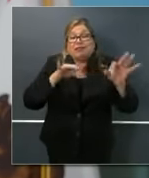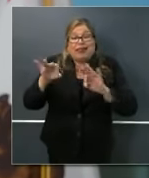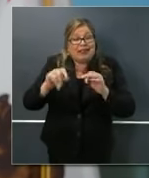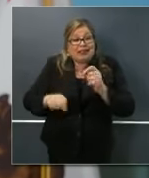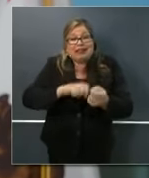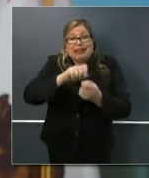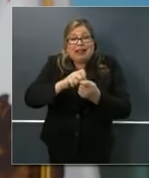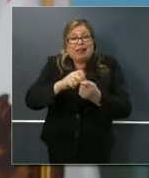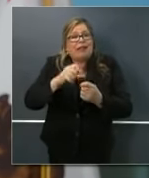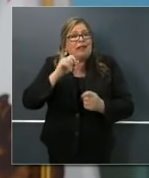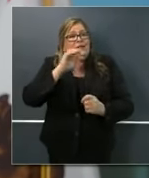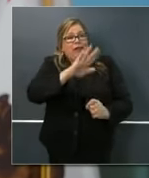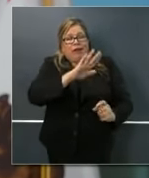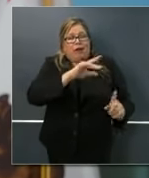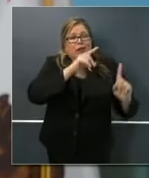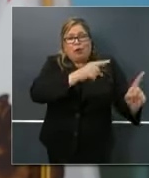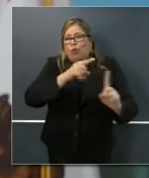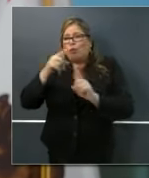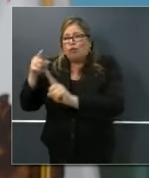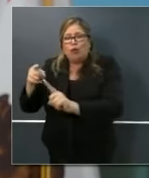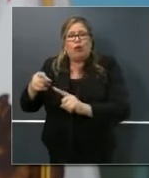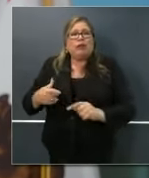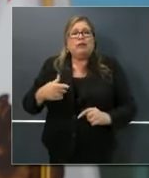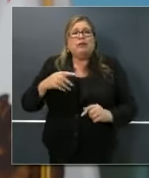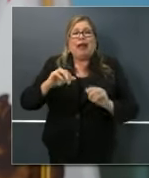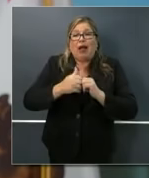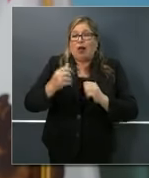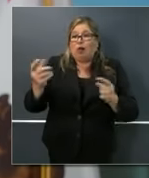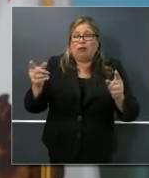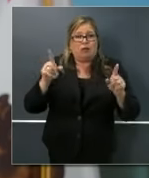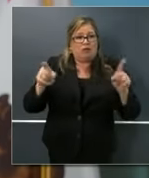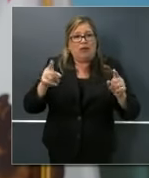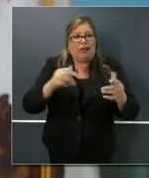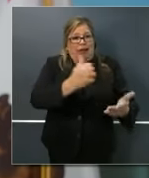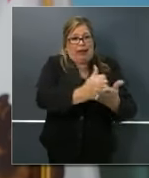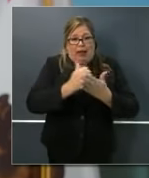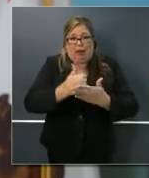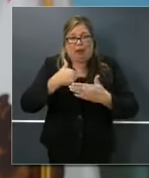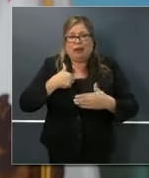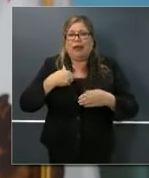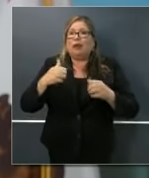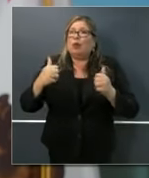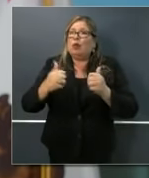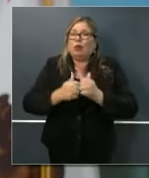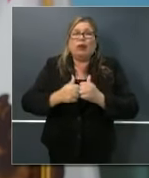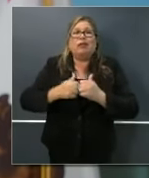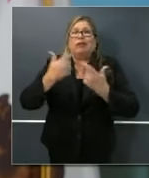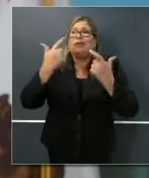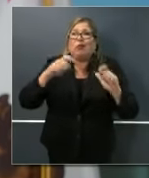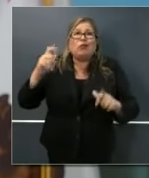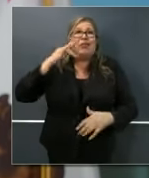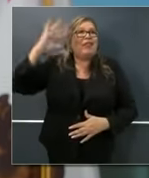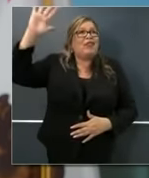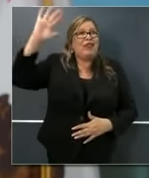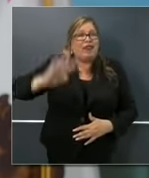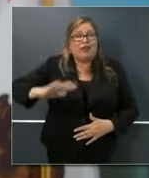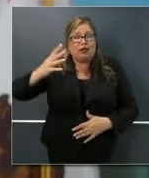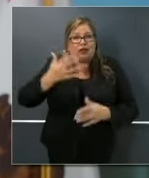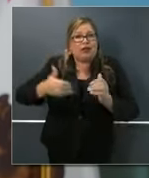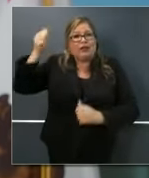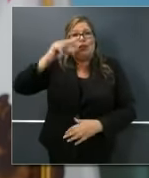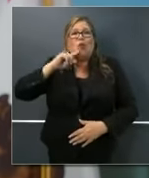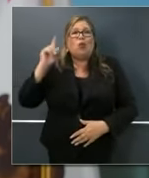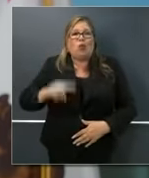help me guiding the larger sector-wide executive order than the two people I'll